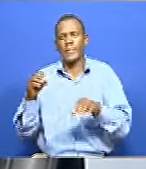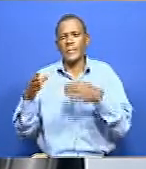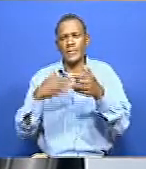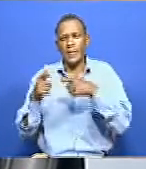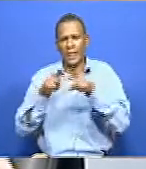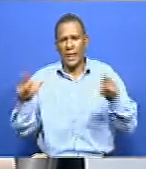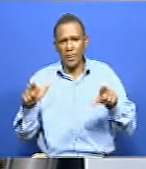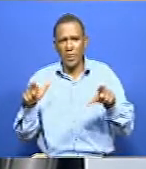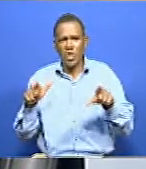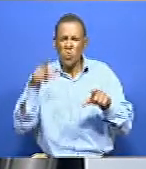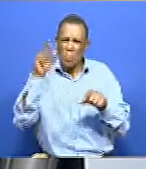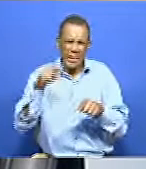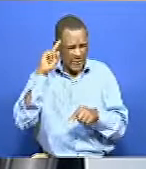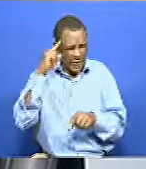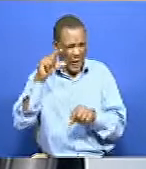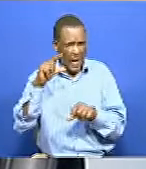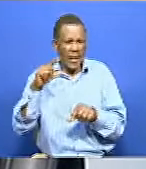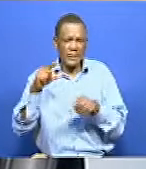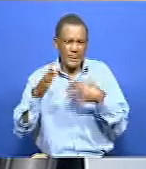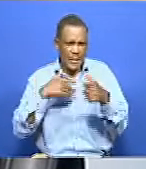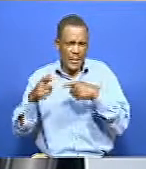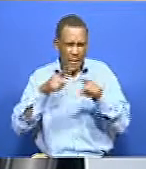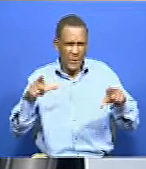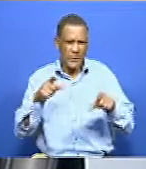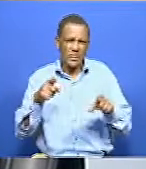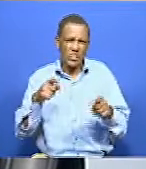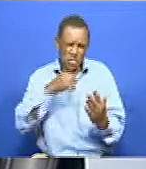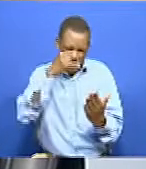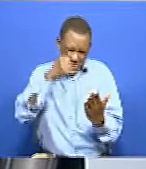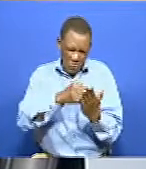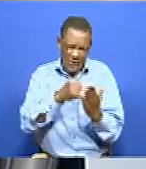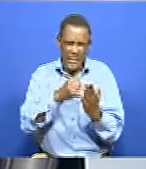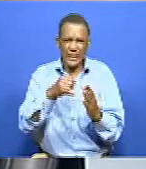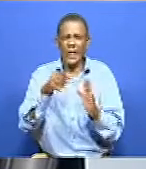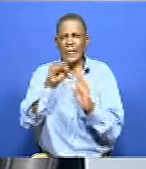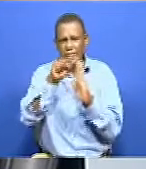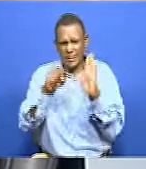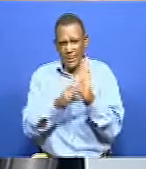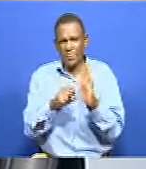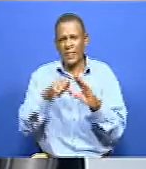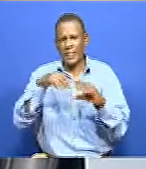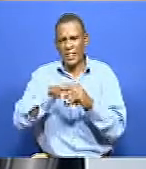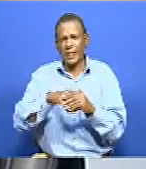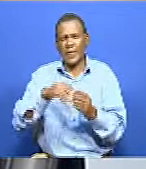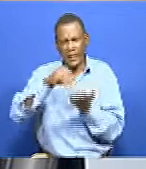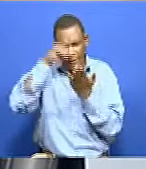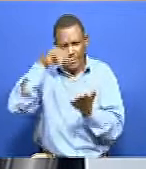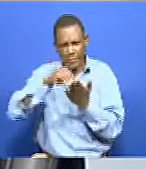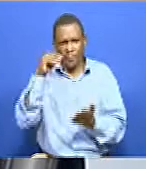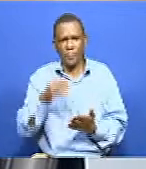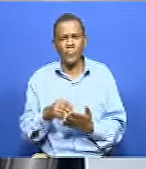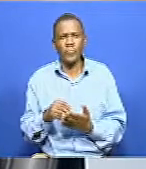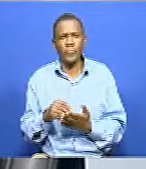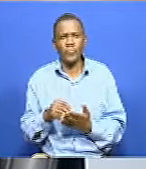language as one of the, you know, course and subject within the normal learning? And it will help bring down this